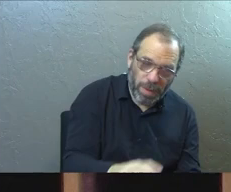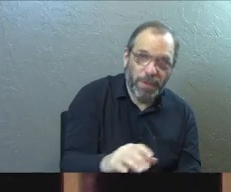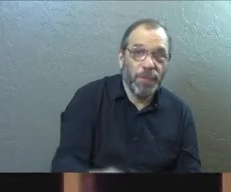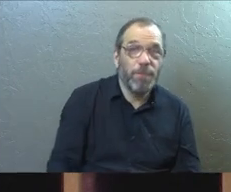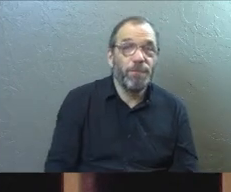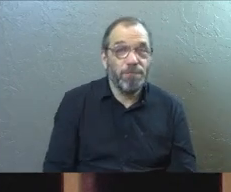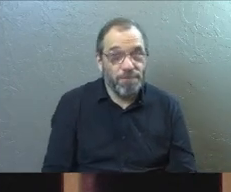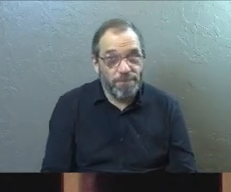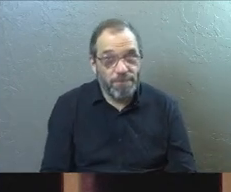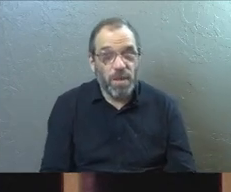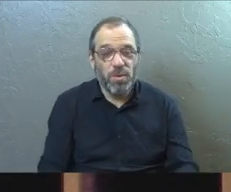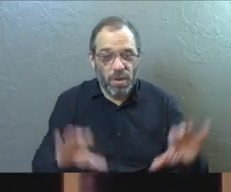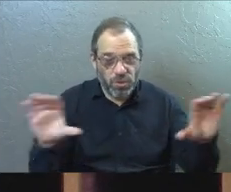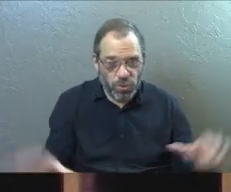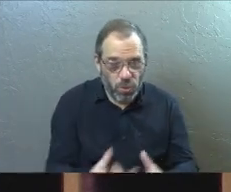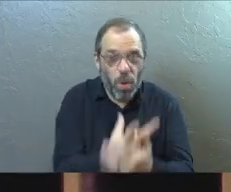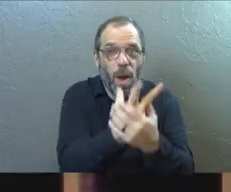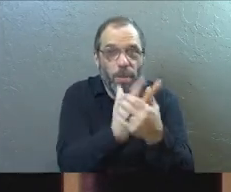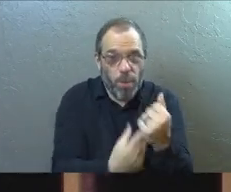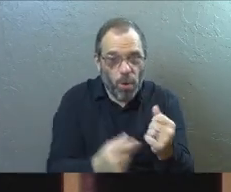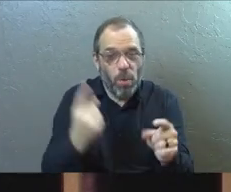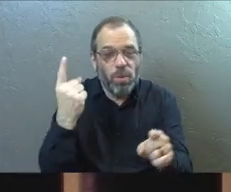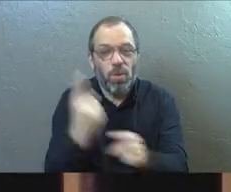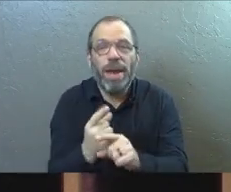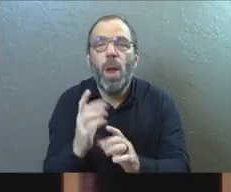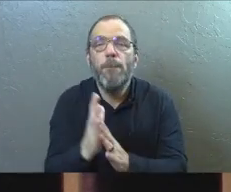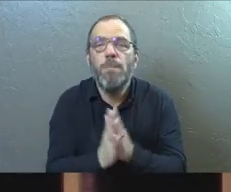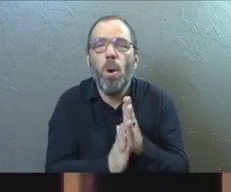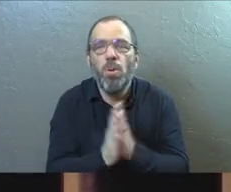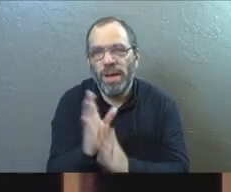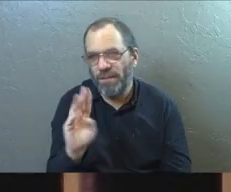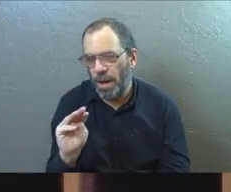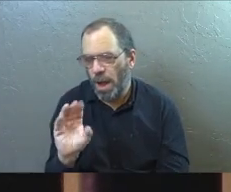You've got to do both, but you've got to do it with the right motive.